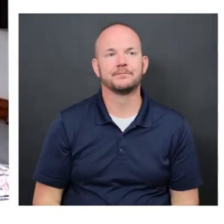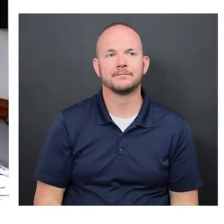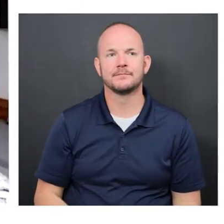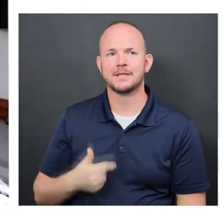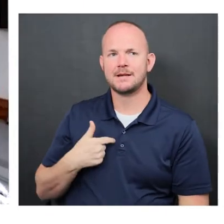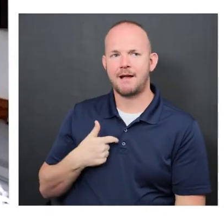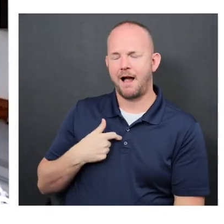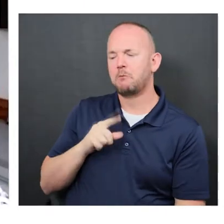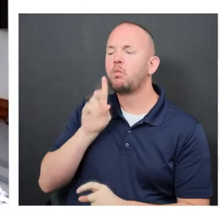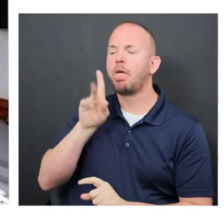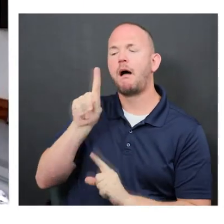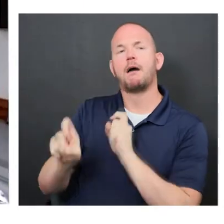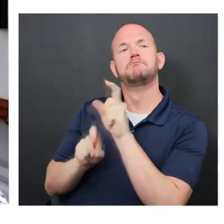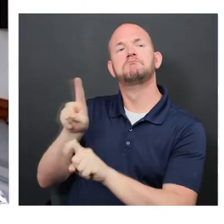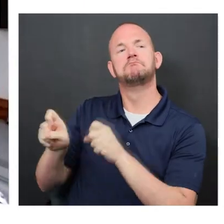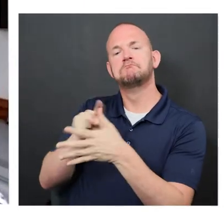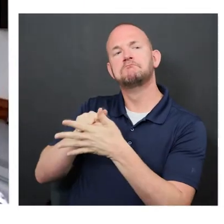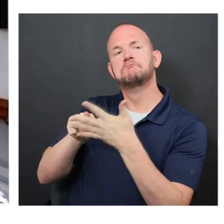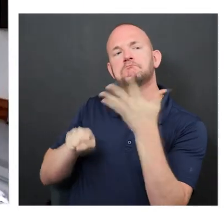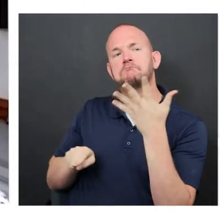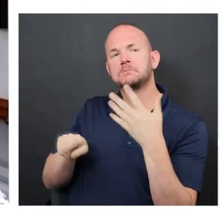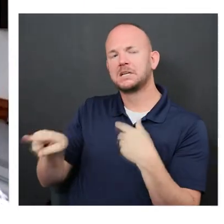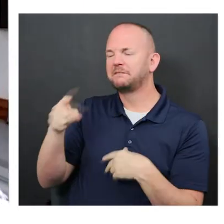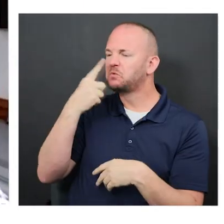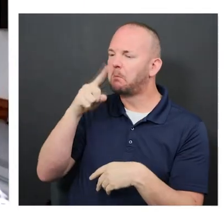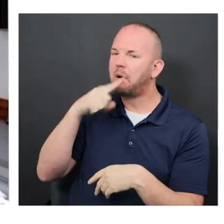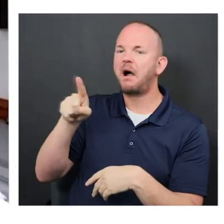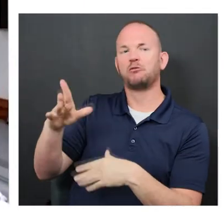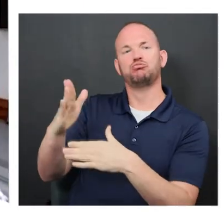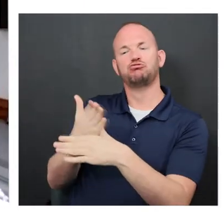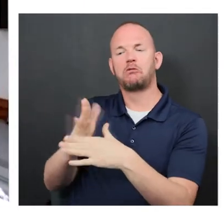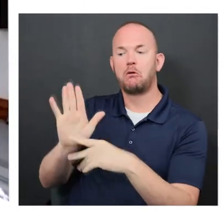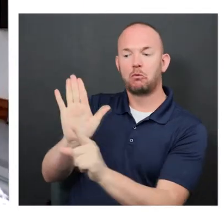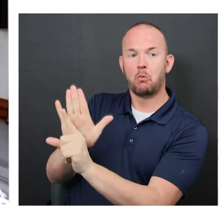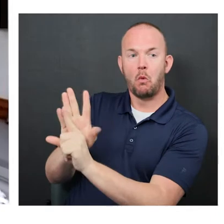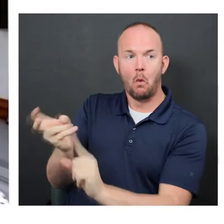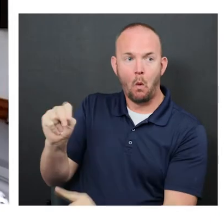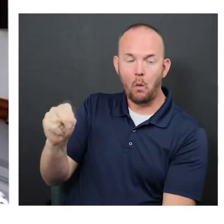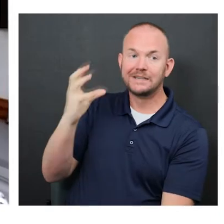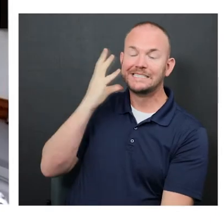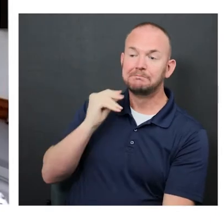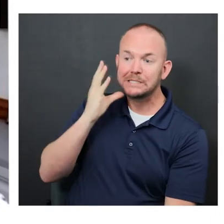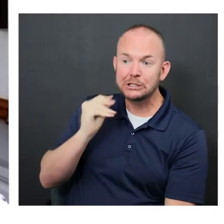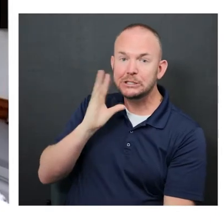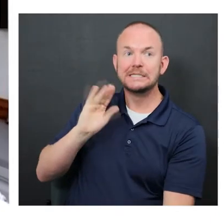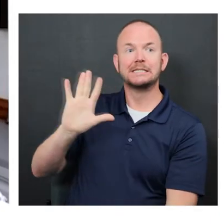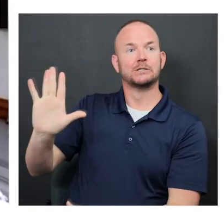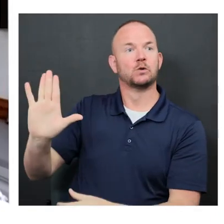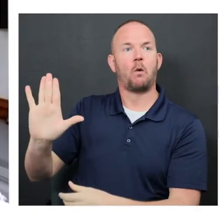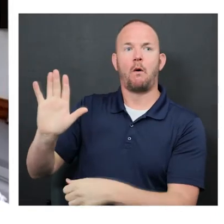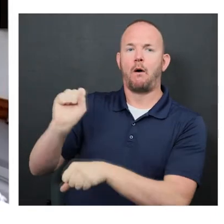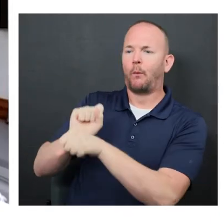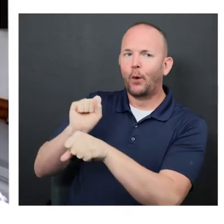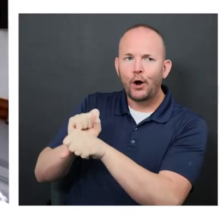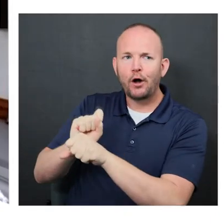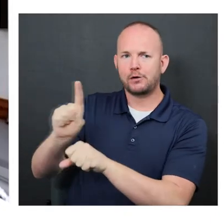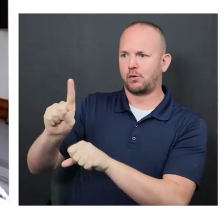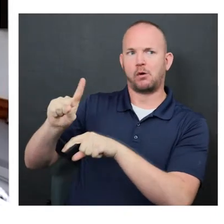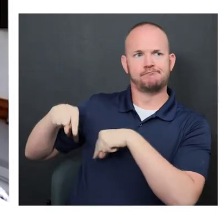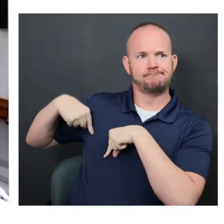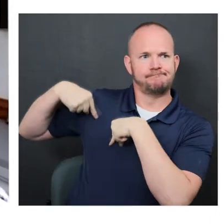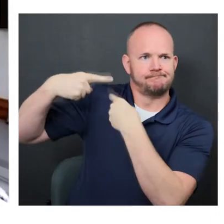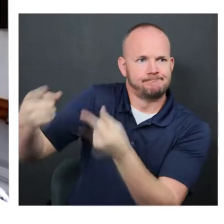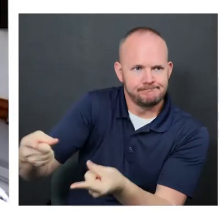ask you a few questions and see if you can share the experience with us that you have learned working